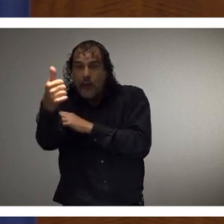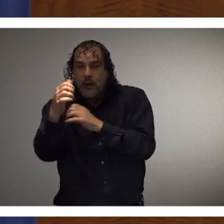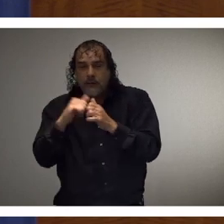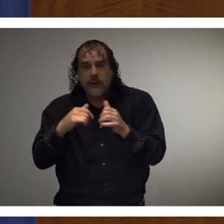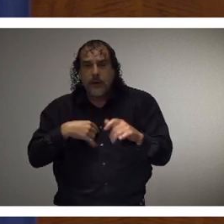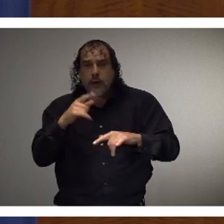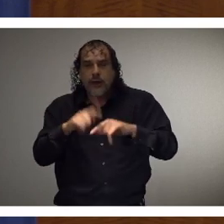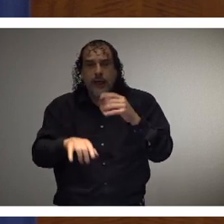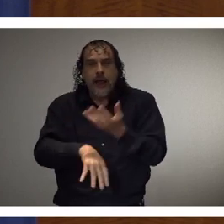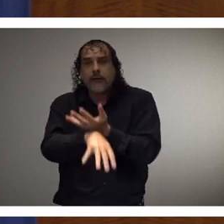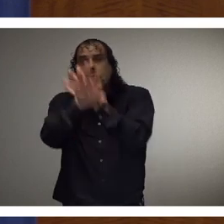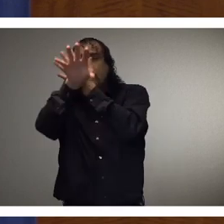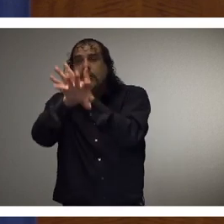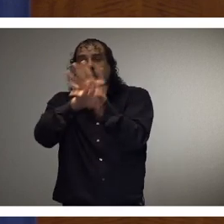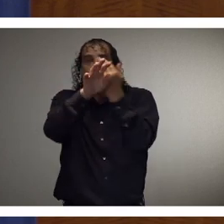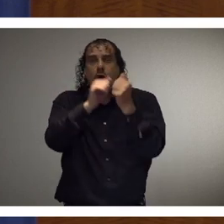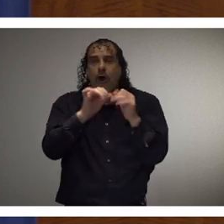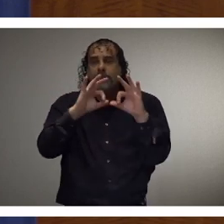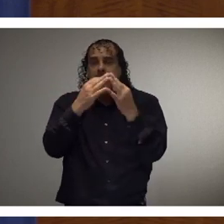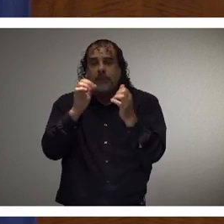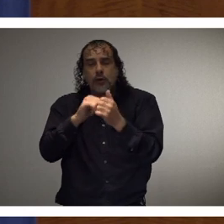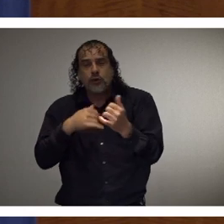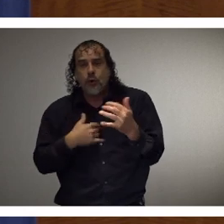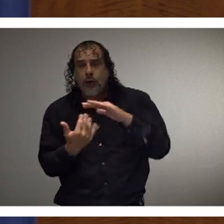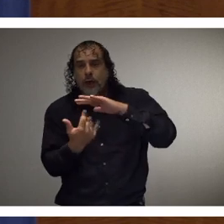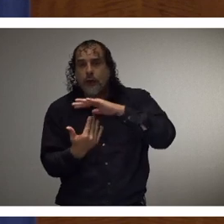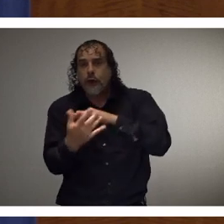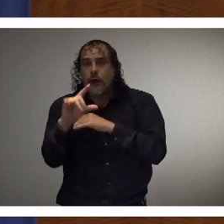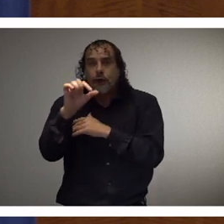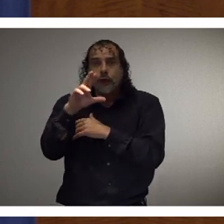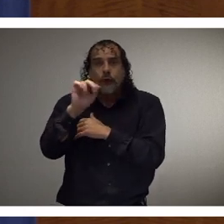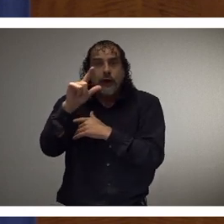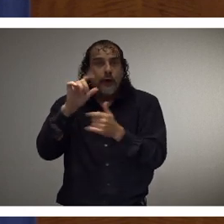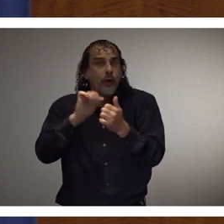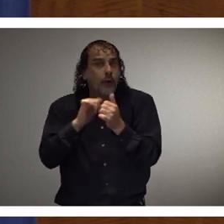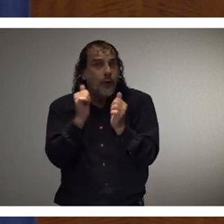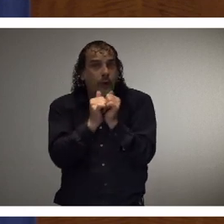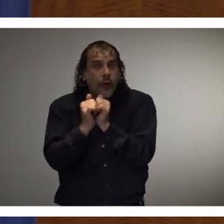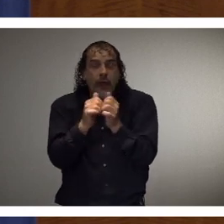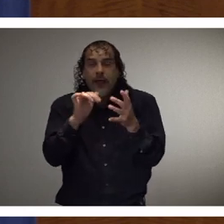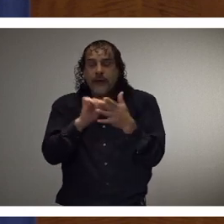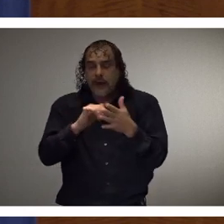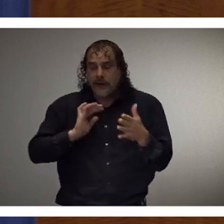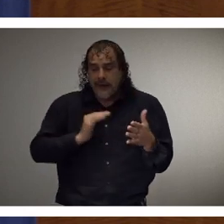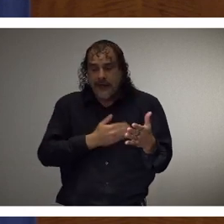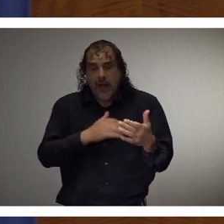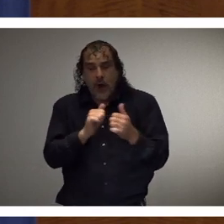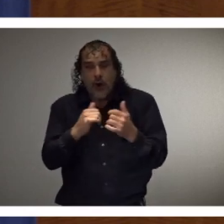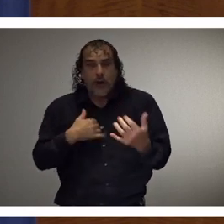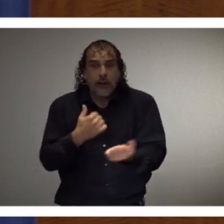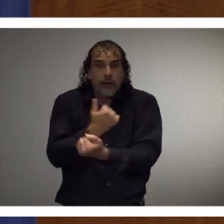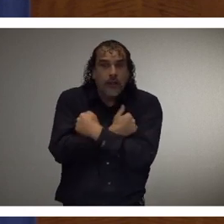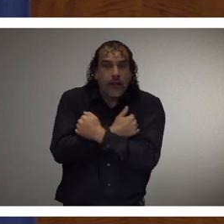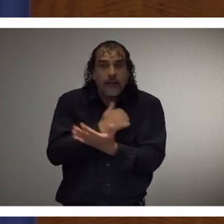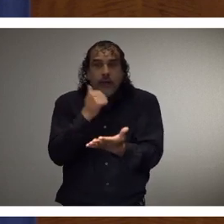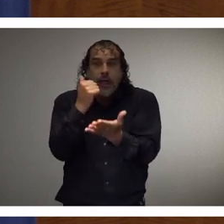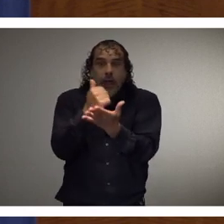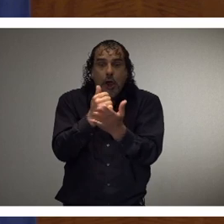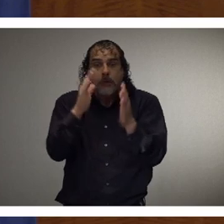families to grill with. They need our proactive love and they need our proactive attention.